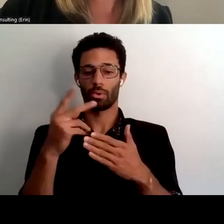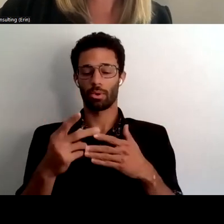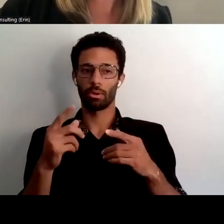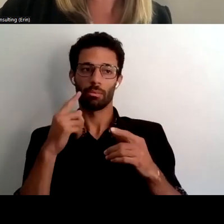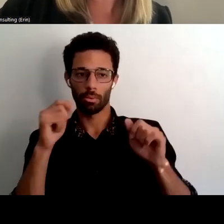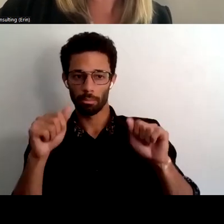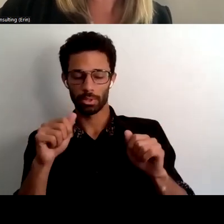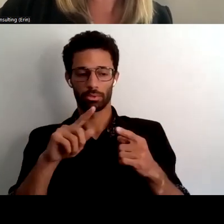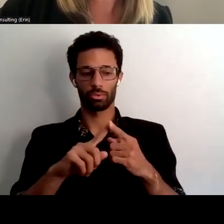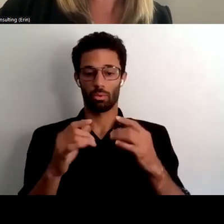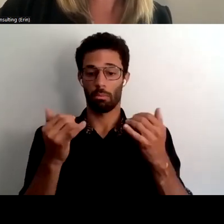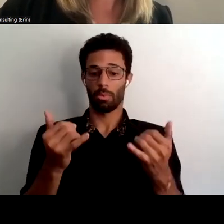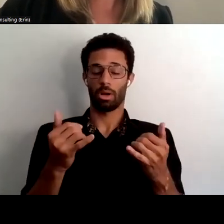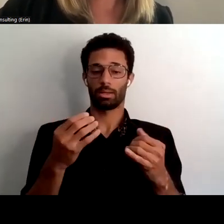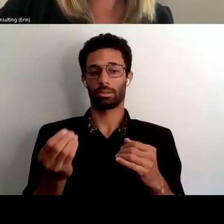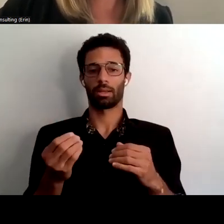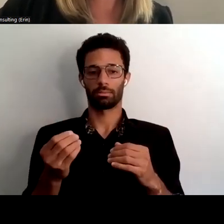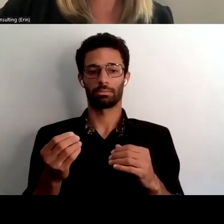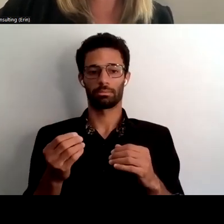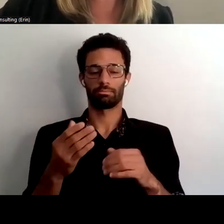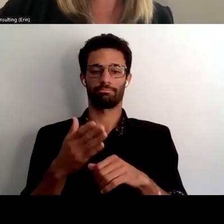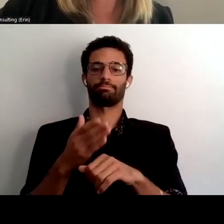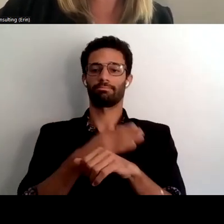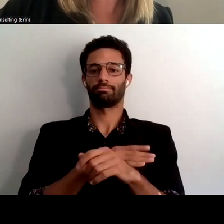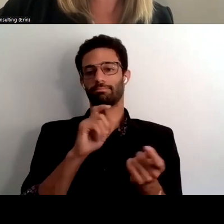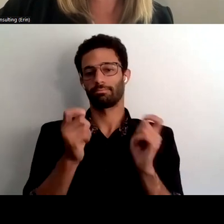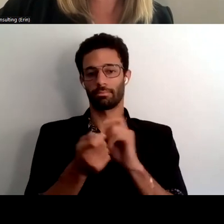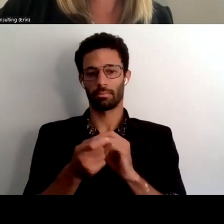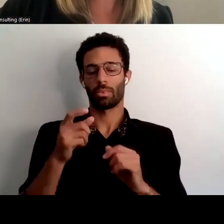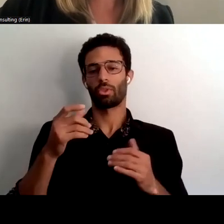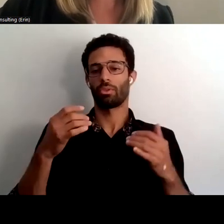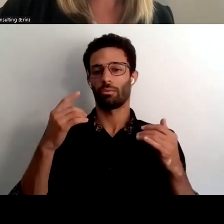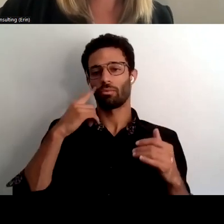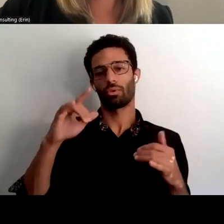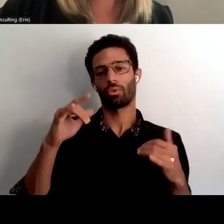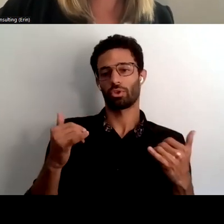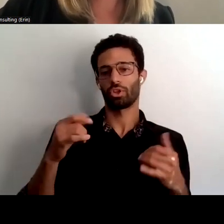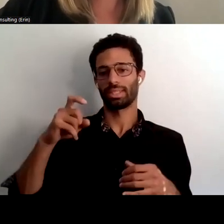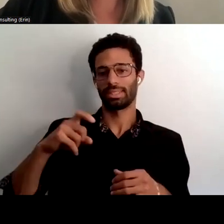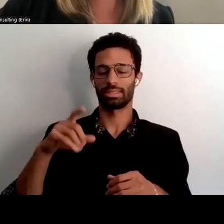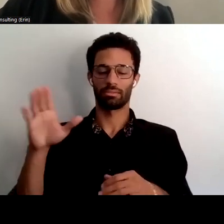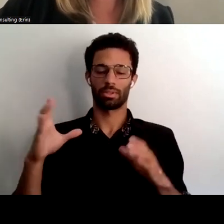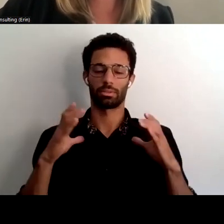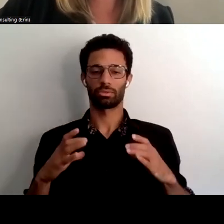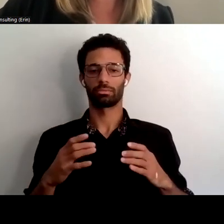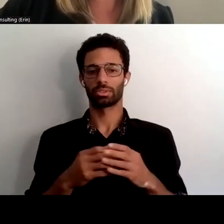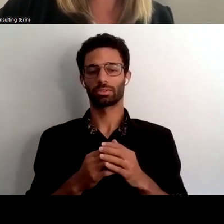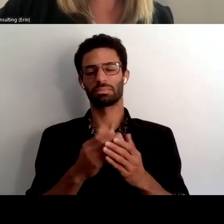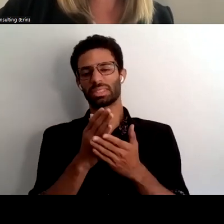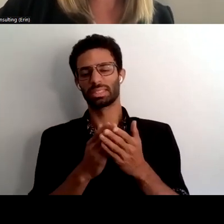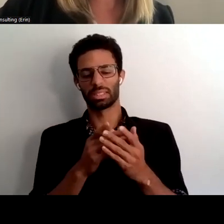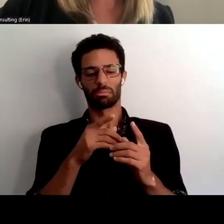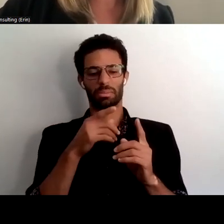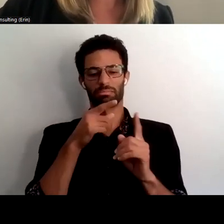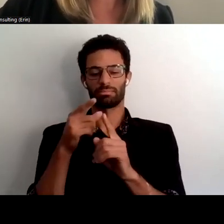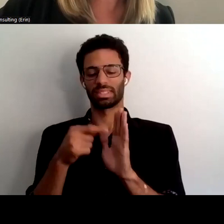update to be better aligned with the current needs and expectations of their consumers and just to give a couple of specific examples that emerged